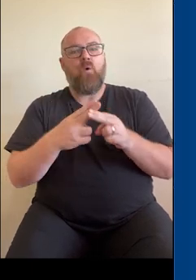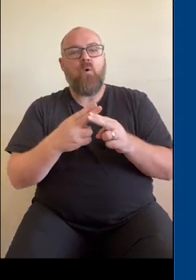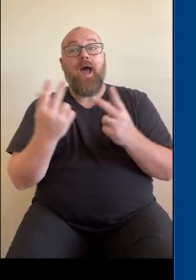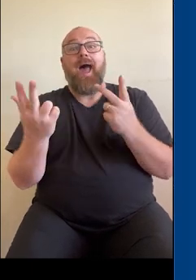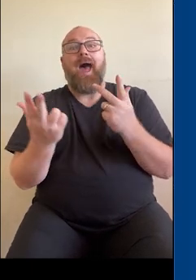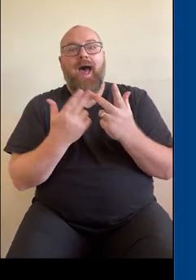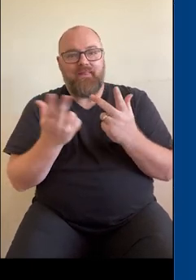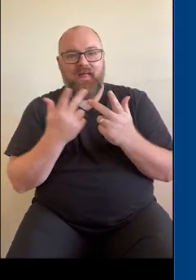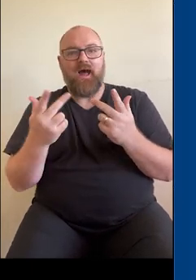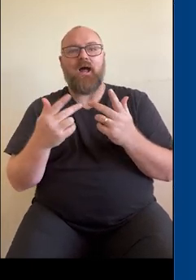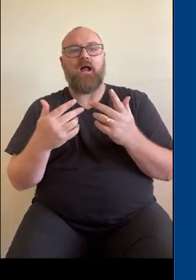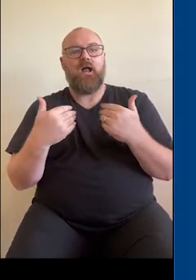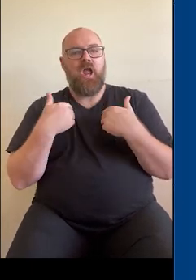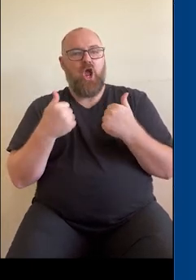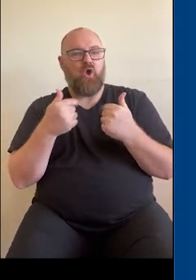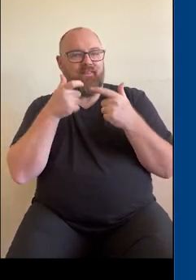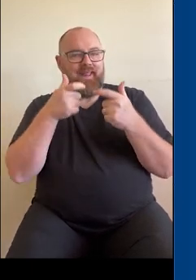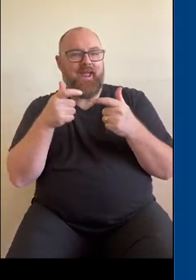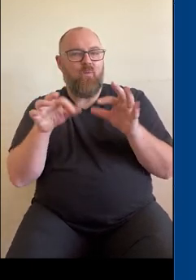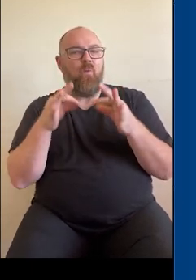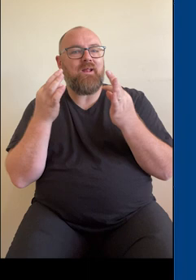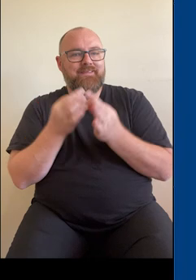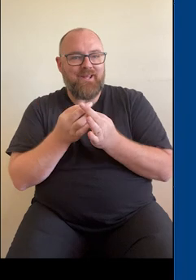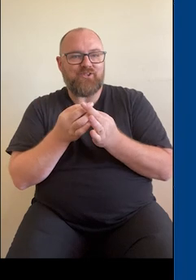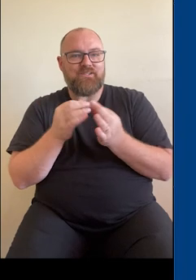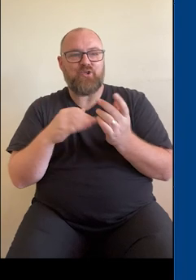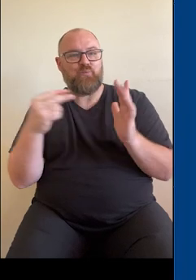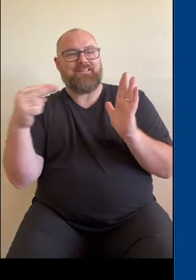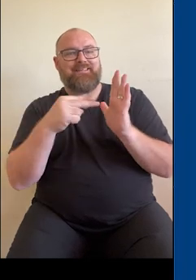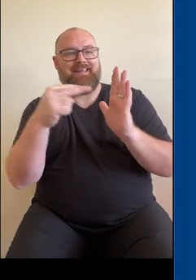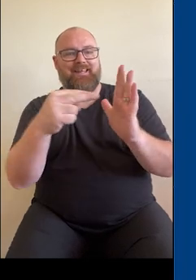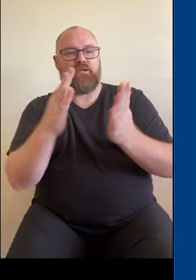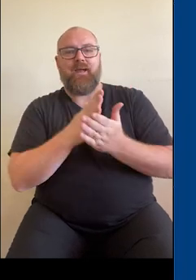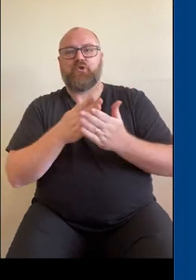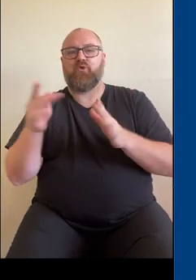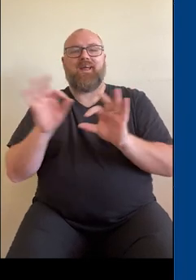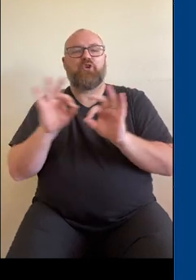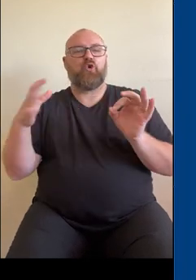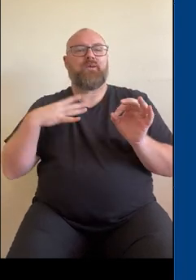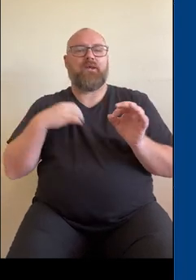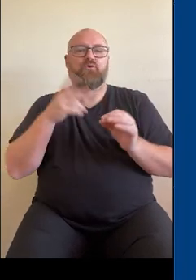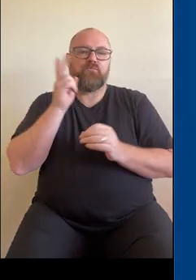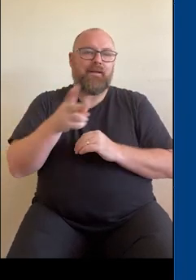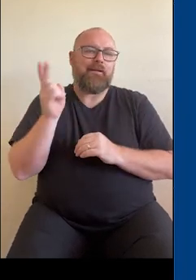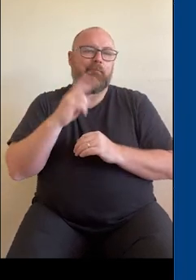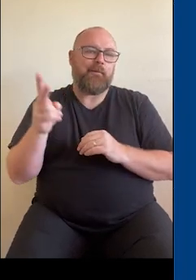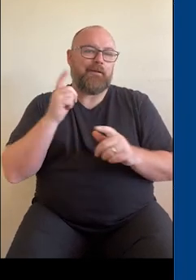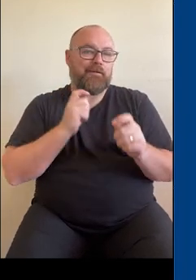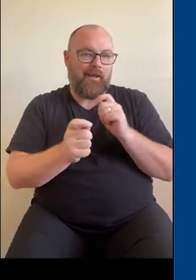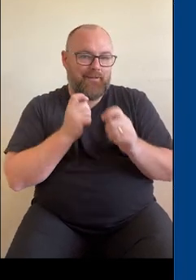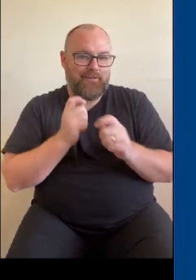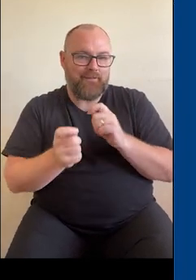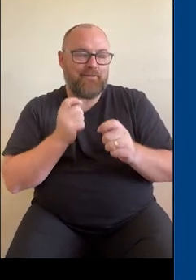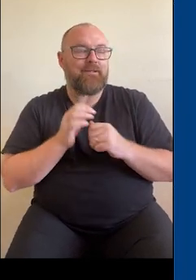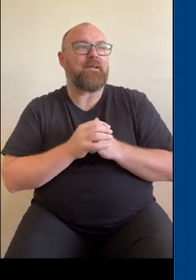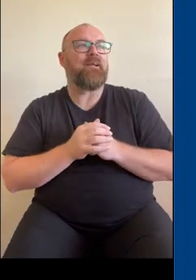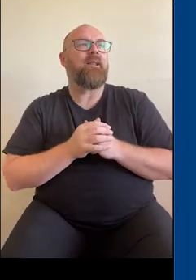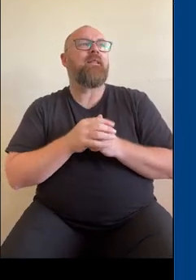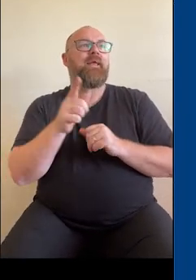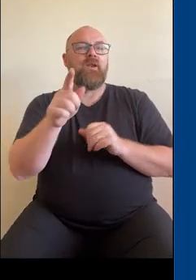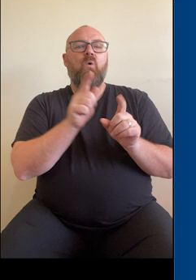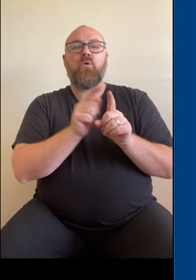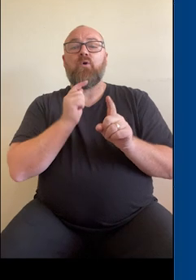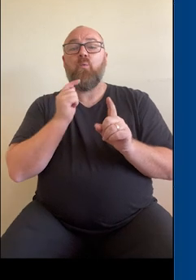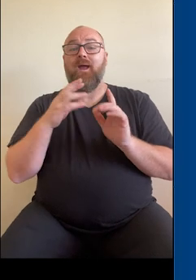to be able to see those so that they don't have to repeat those tests and also that once they are